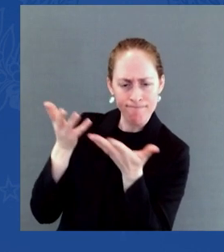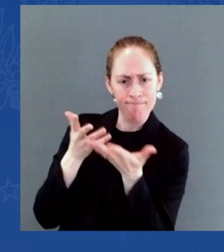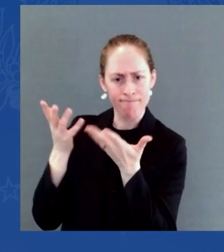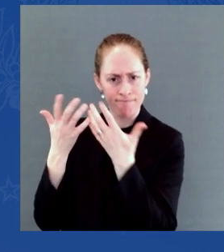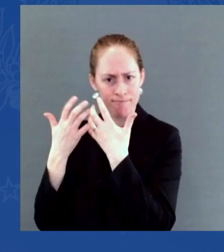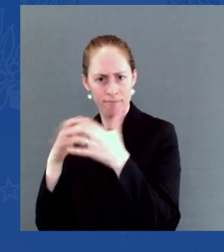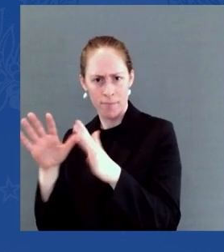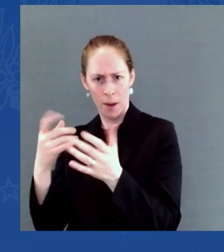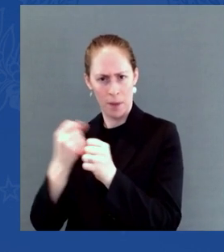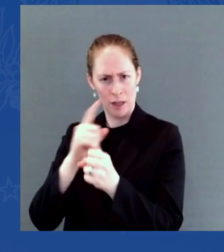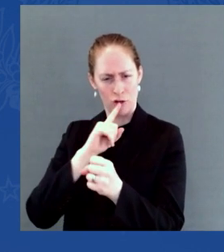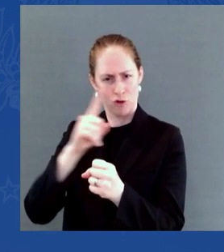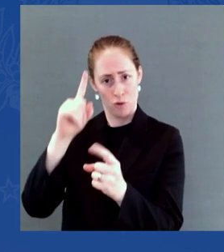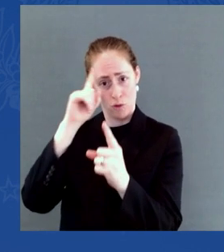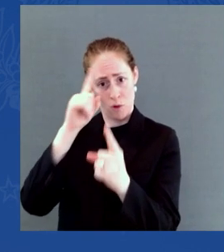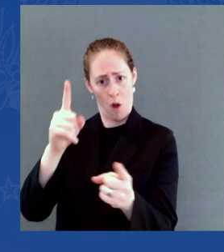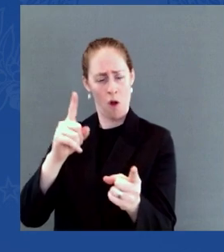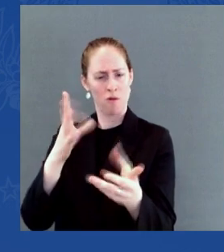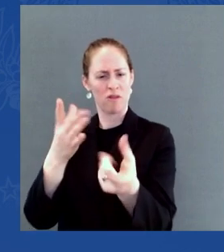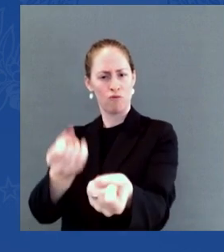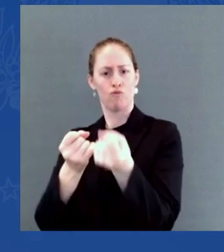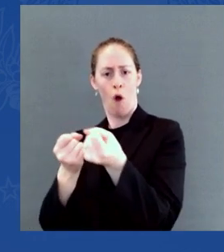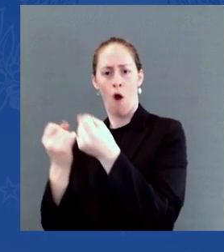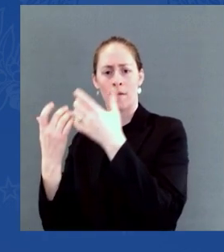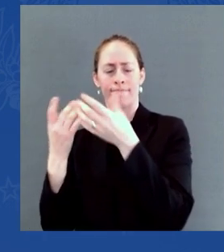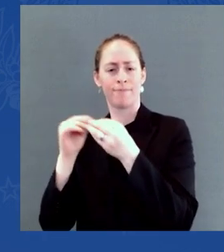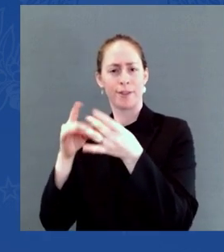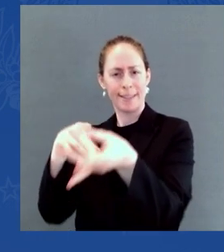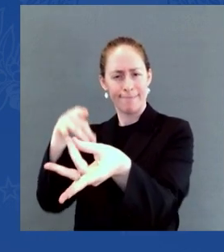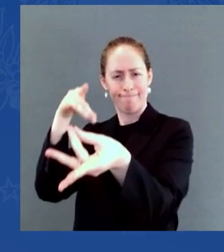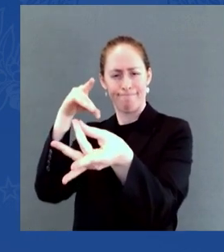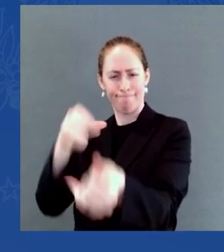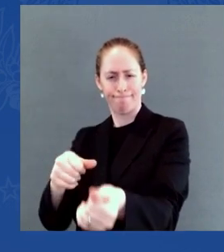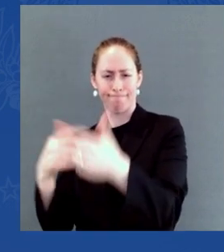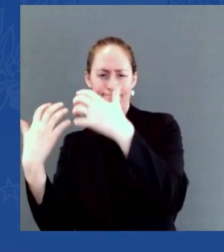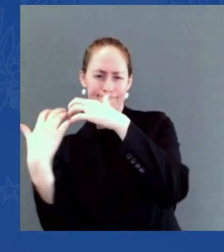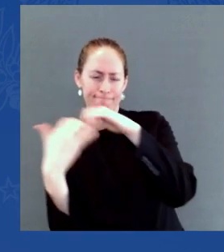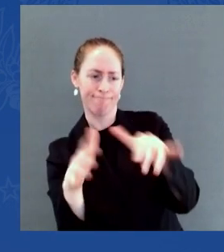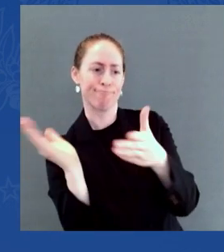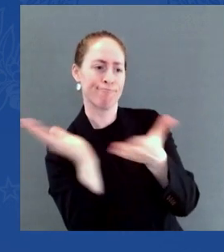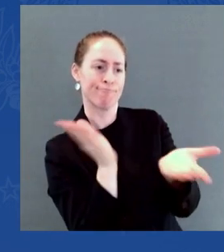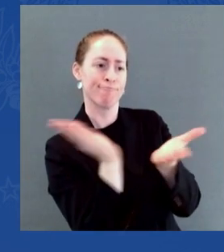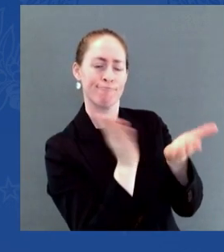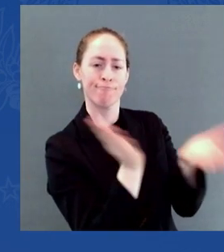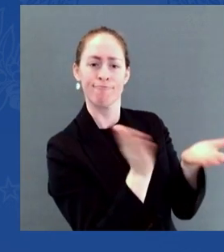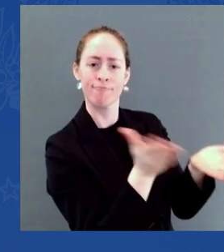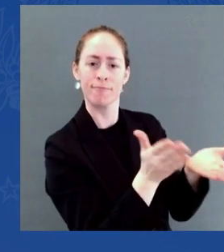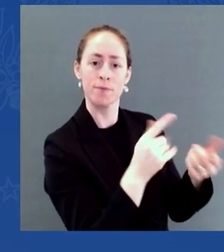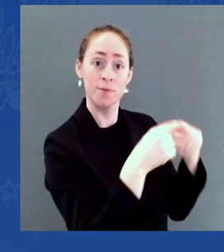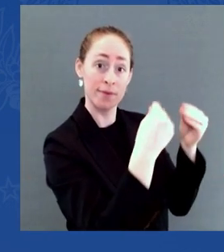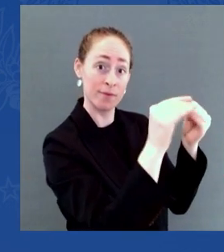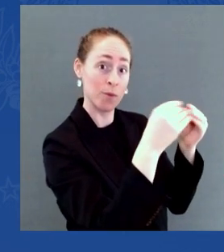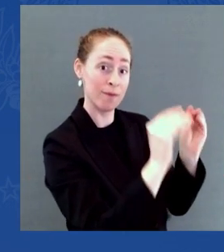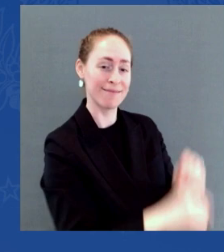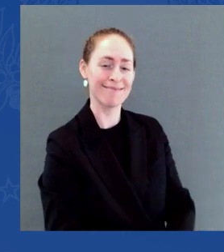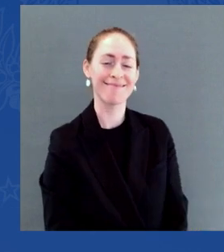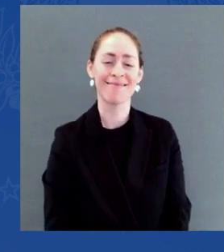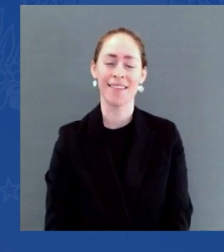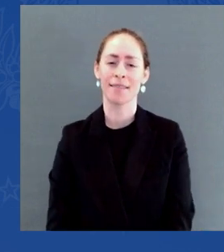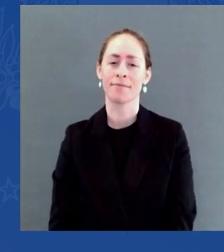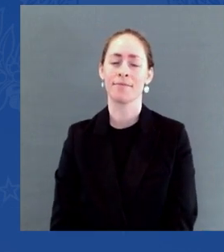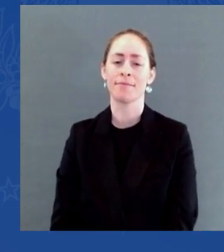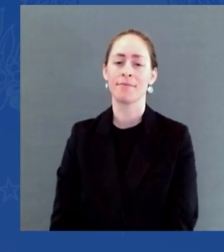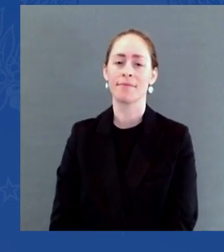The CEOs I met with this week reported that their inventories are up, shelves are well stocked, and they're ready to meet the consumer